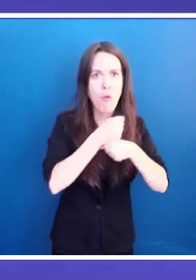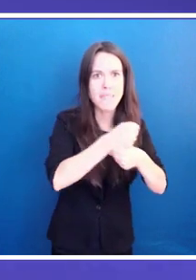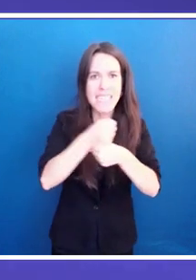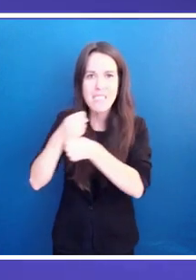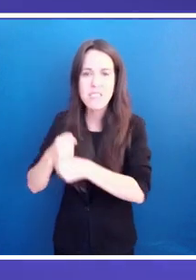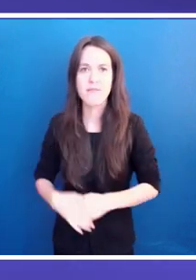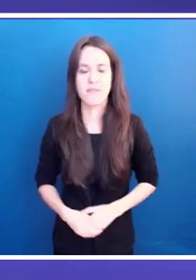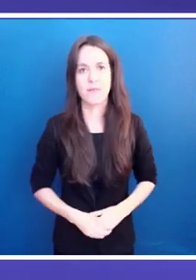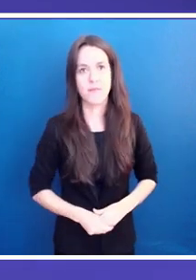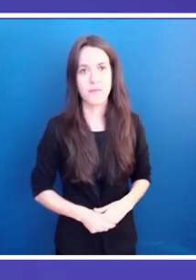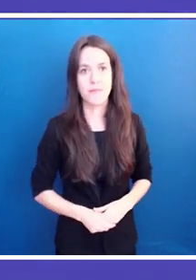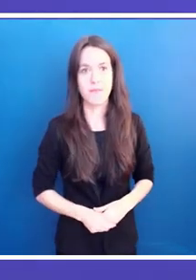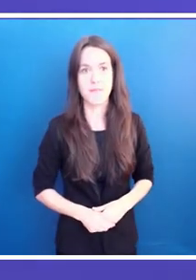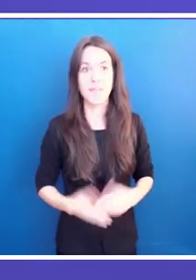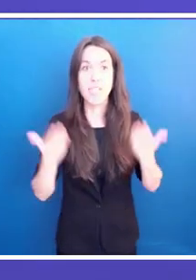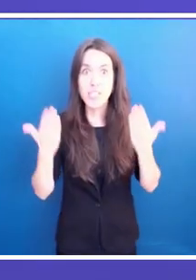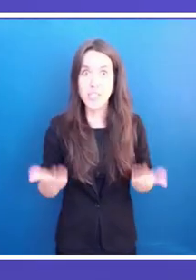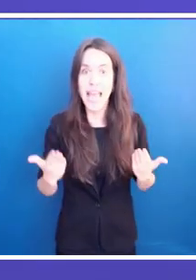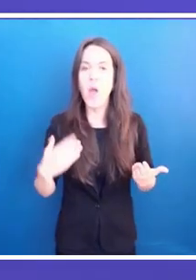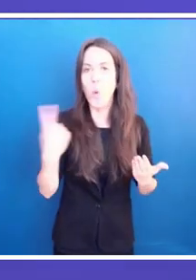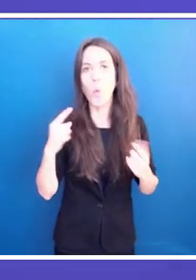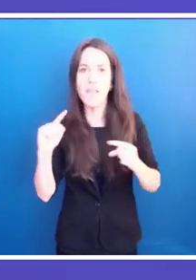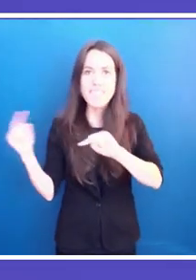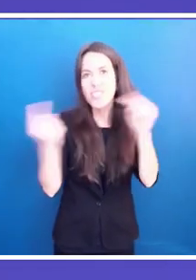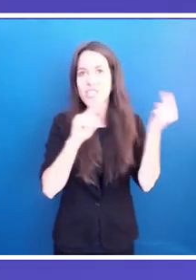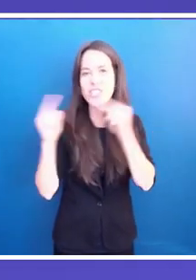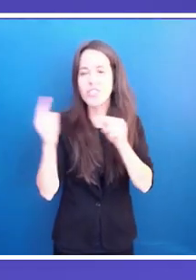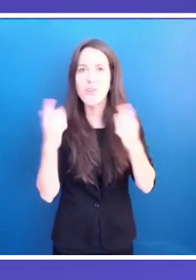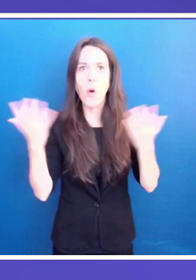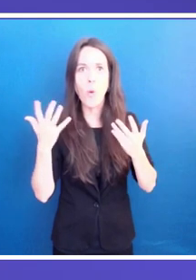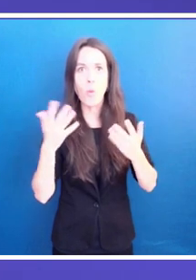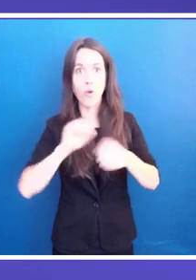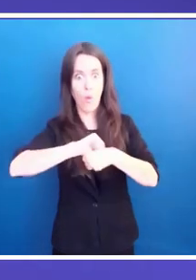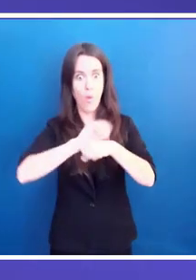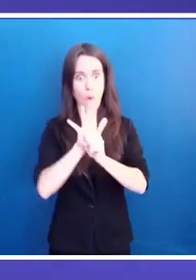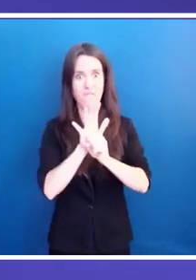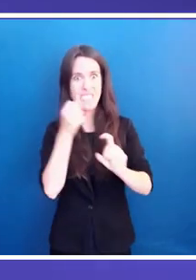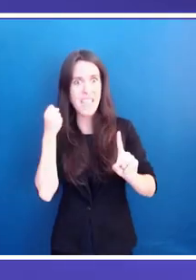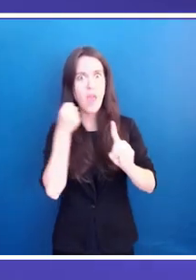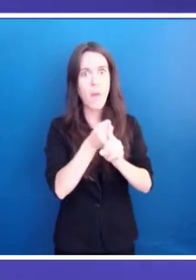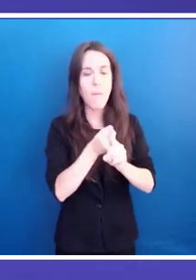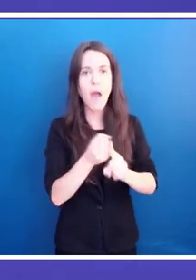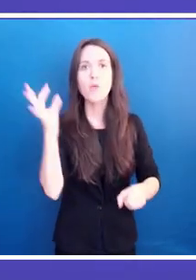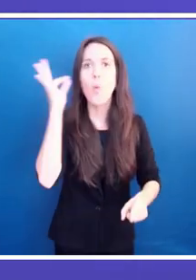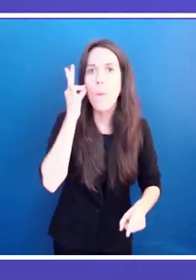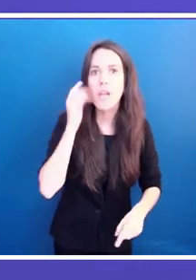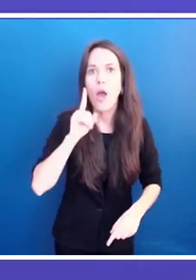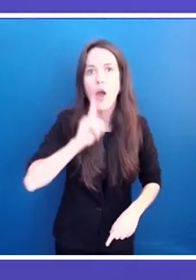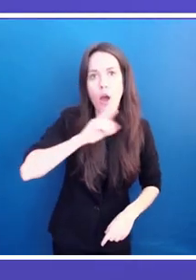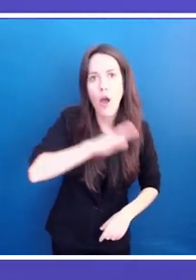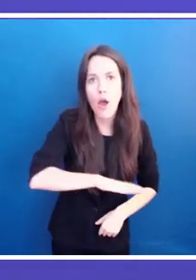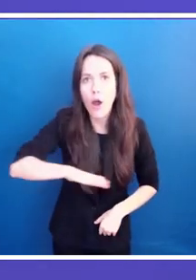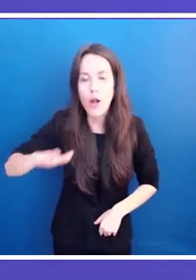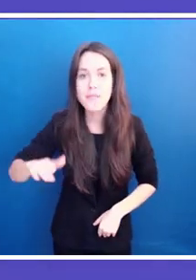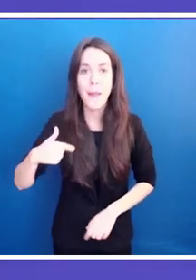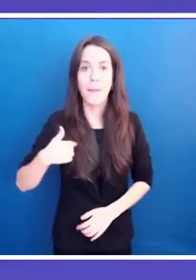Today, we will be discussing the impact of COVID-19 on women and on girls. My name is